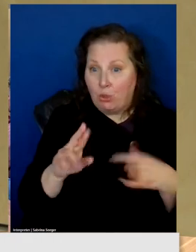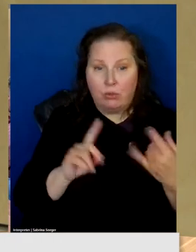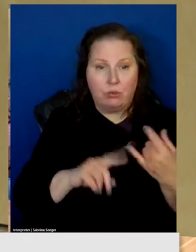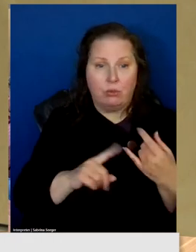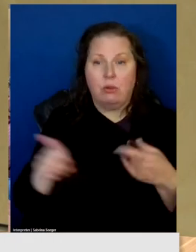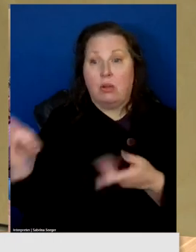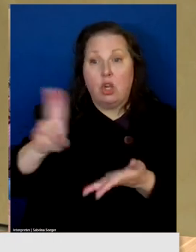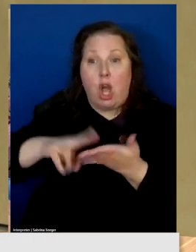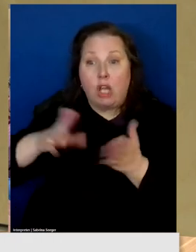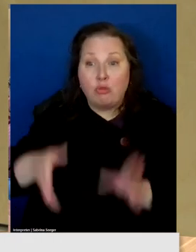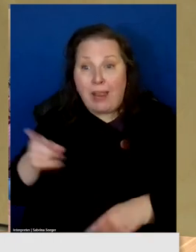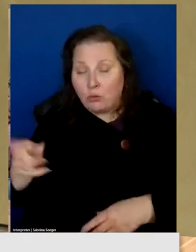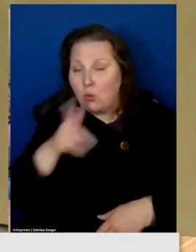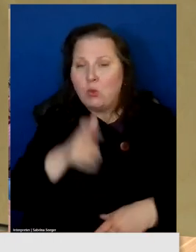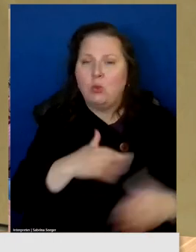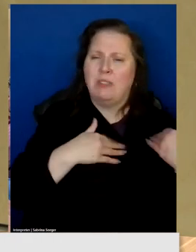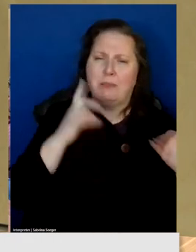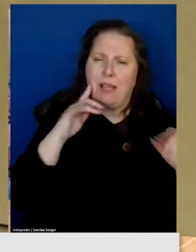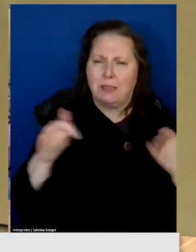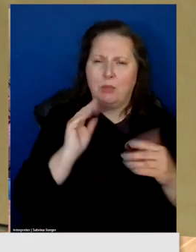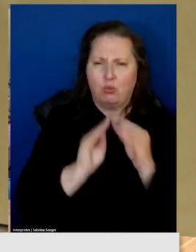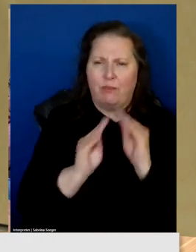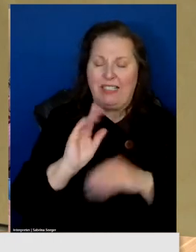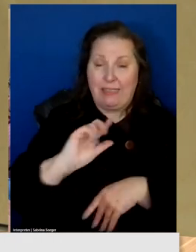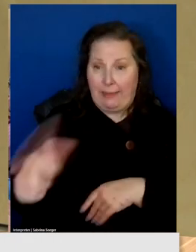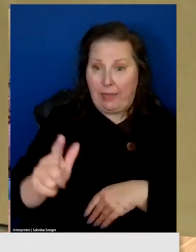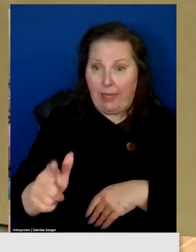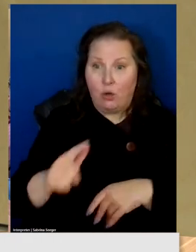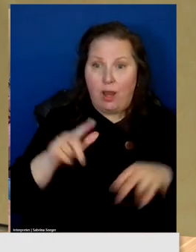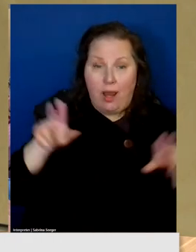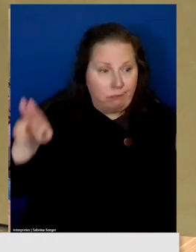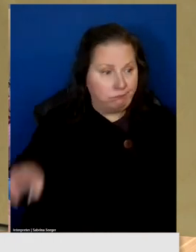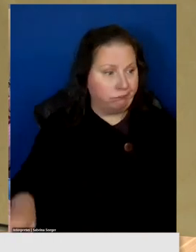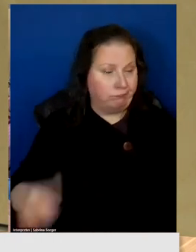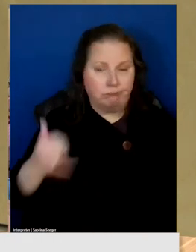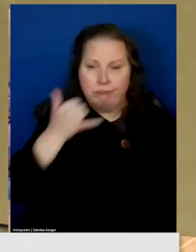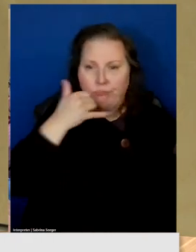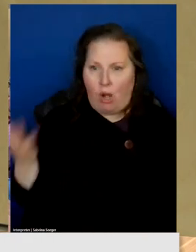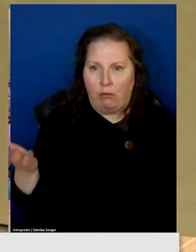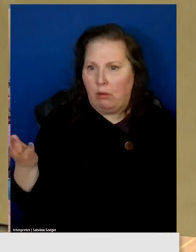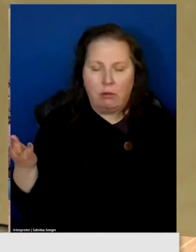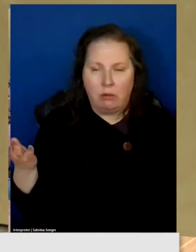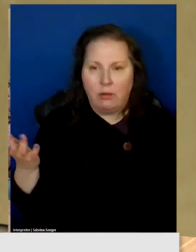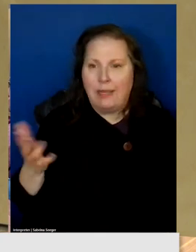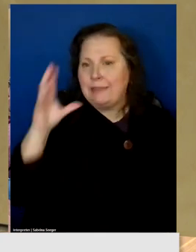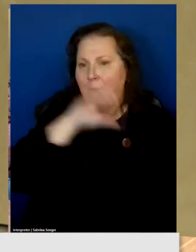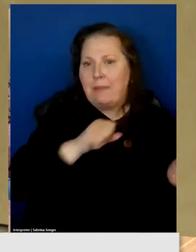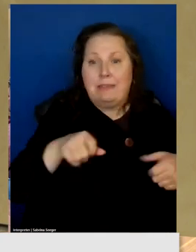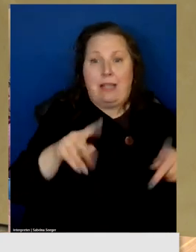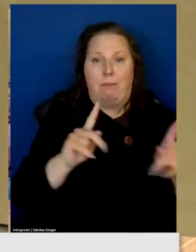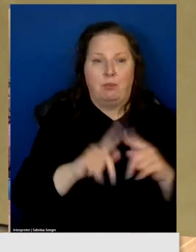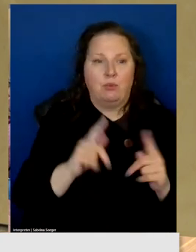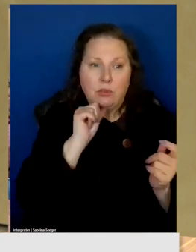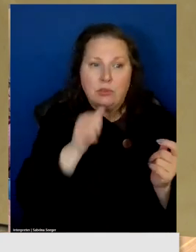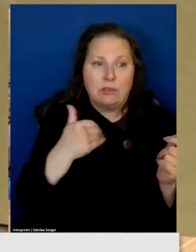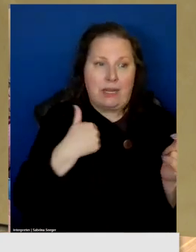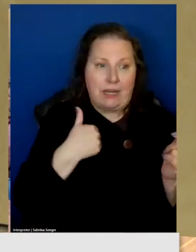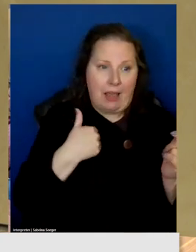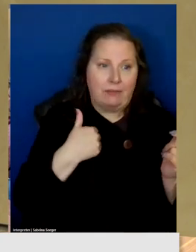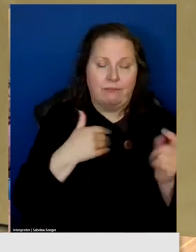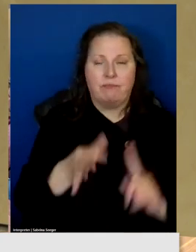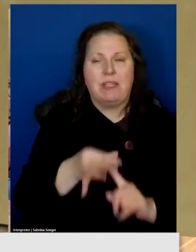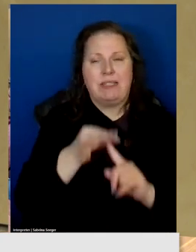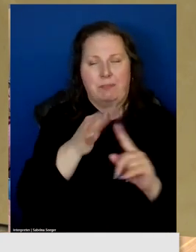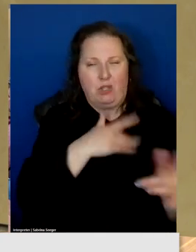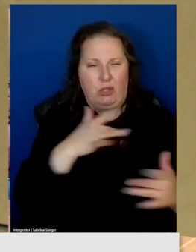contractor? You know, these things need to be addressed or we will have another huge missed opportunity to not get. I'm especially